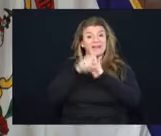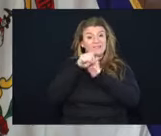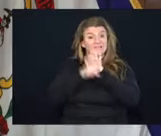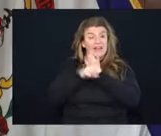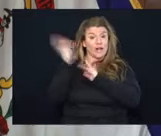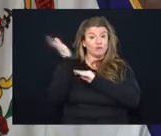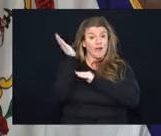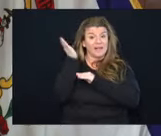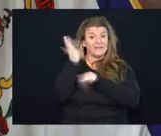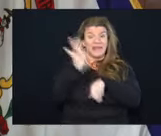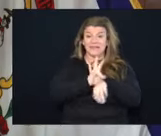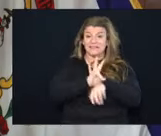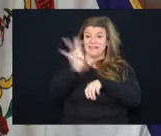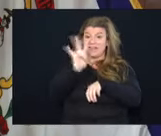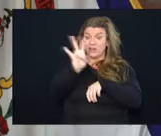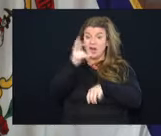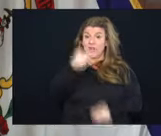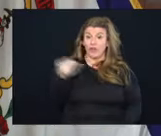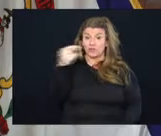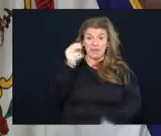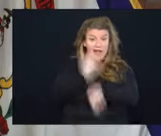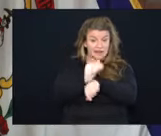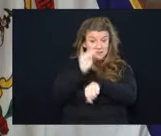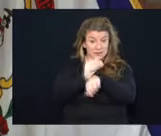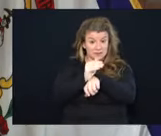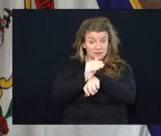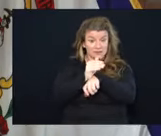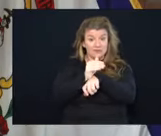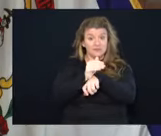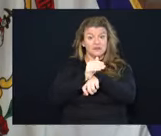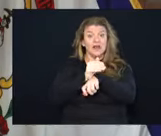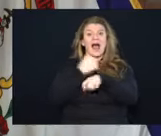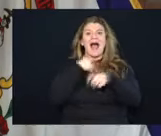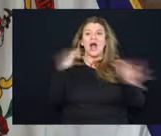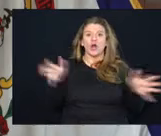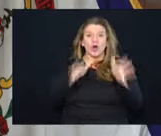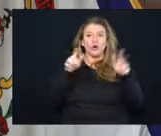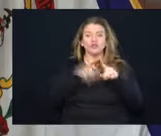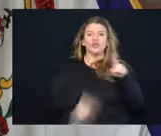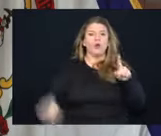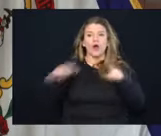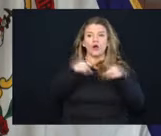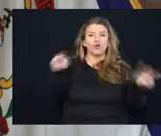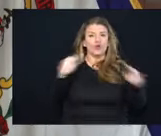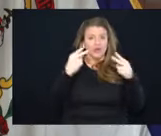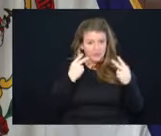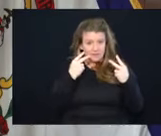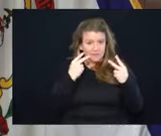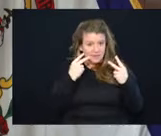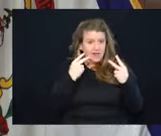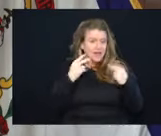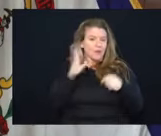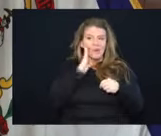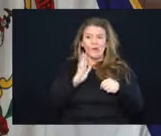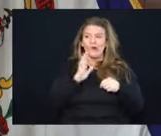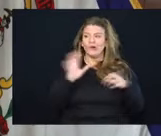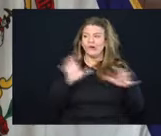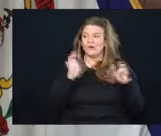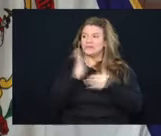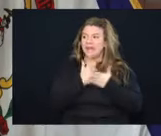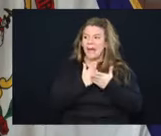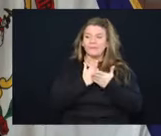on at seven o'clock on Thursday night and encourage everybody to tune in and everything. There's going to be some